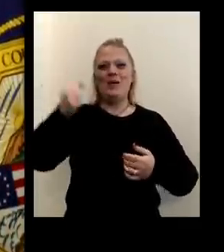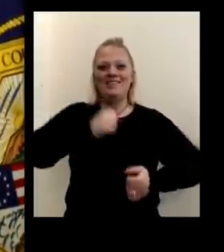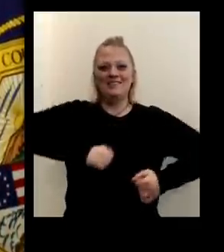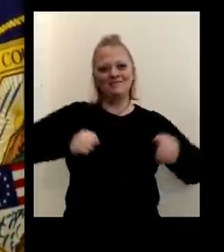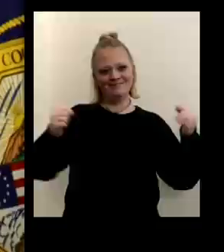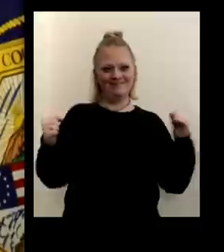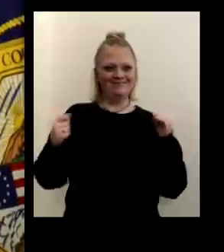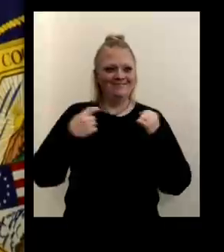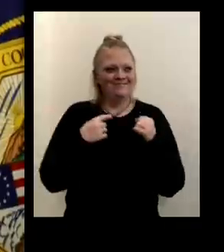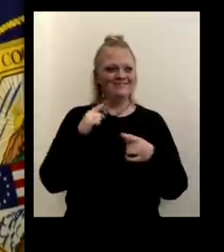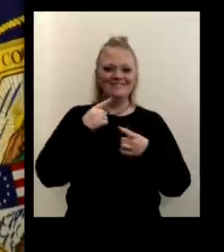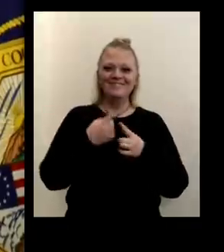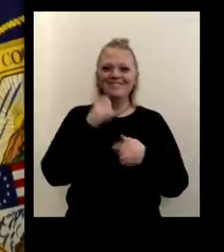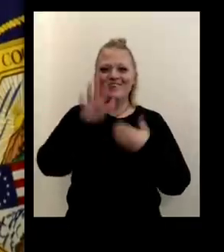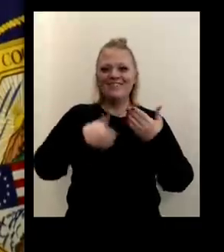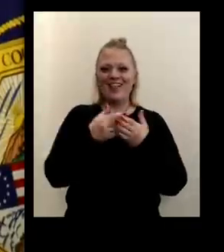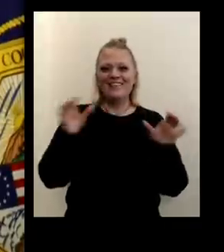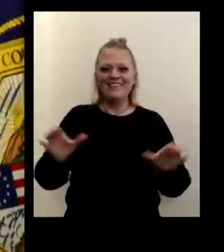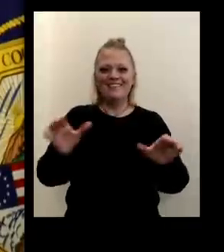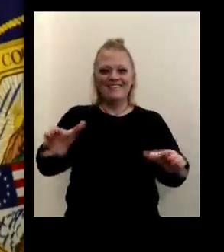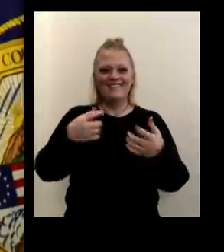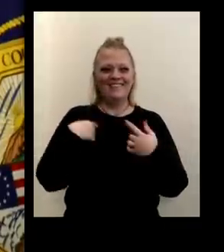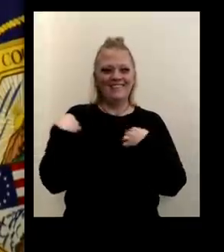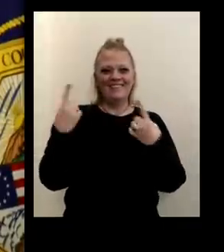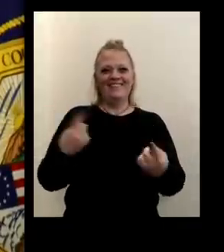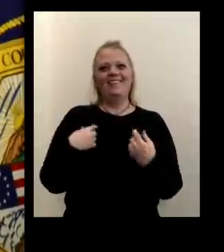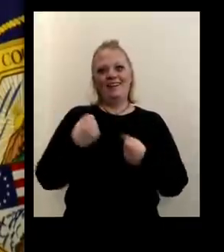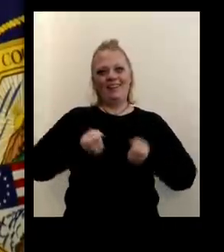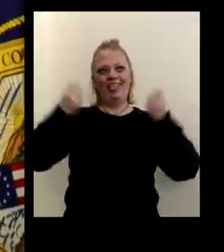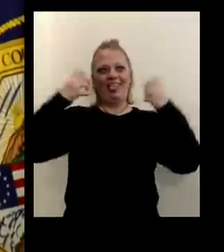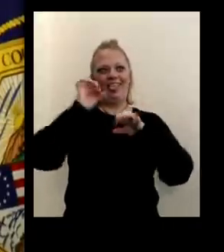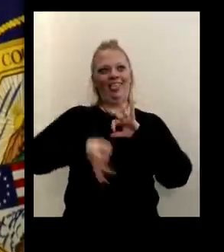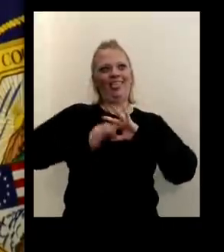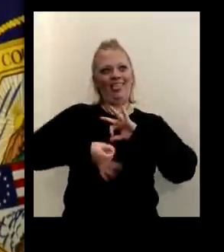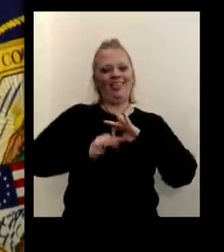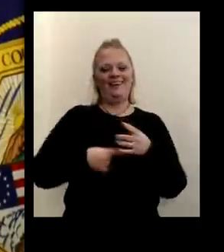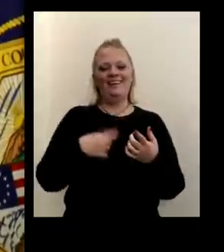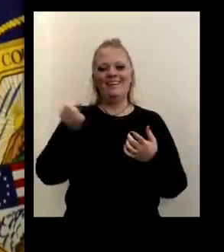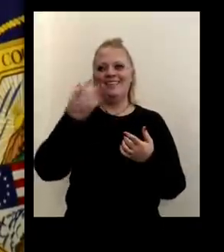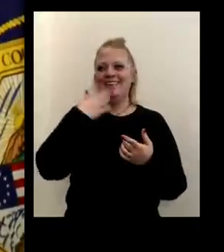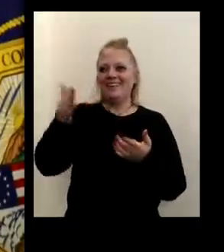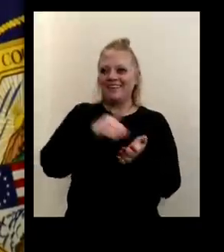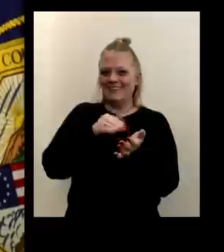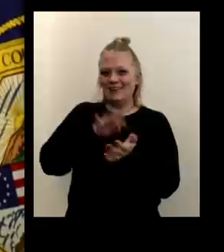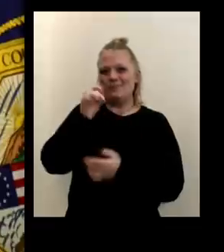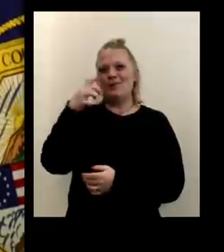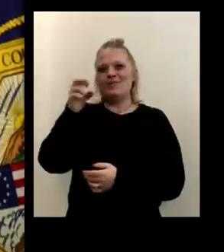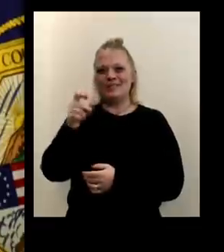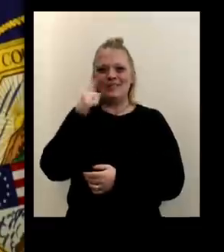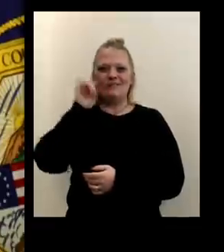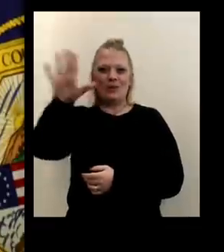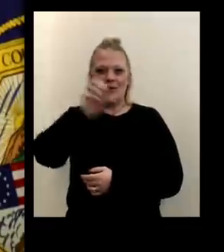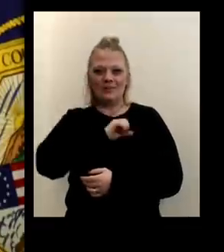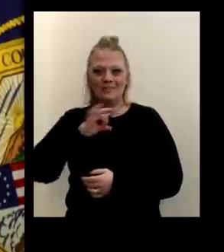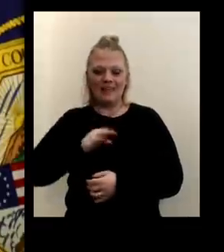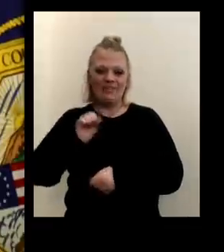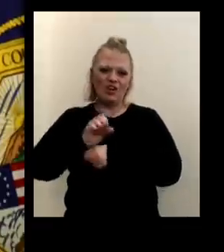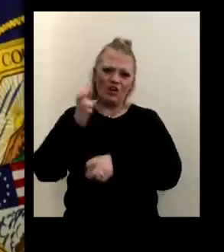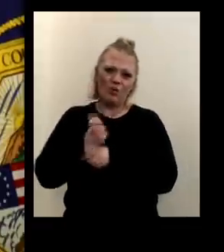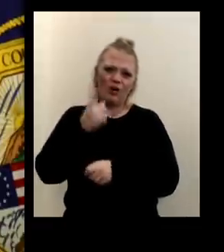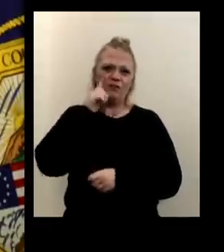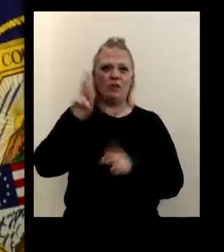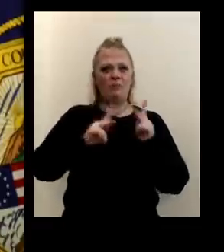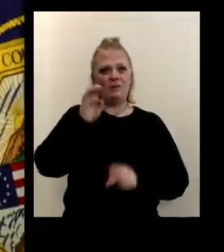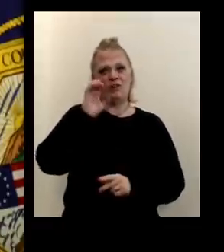think, out there from all that she's done these last year. Thank Dr. Burstein and her staff for the great work. And on behalf of the people of Erie County,